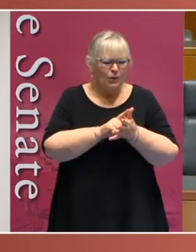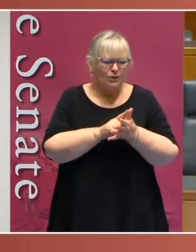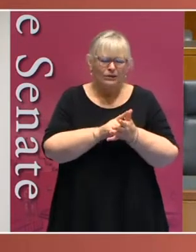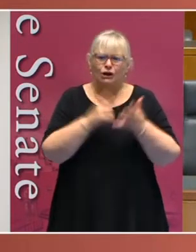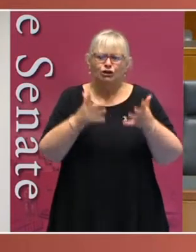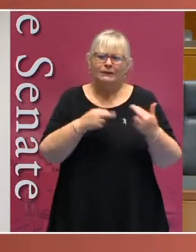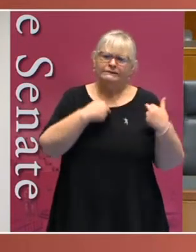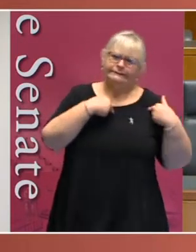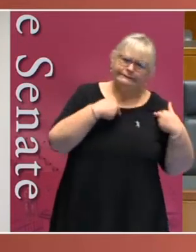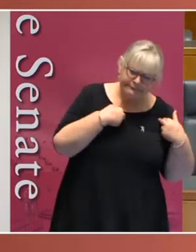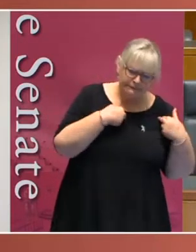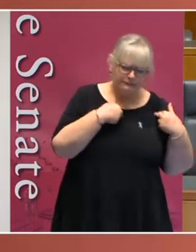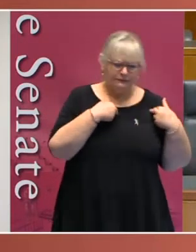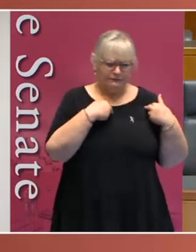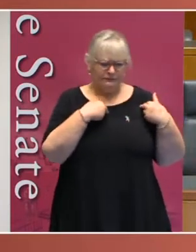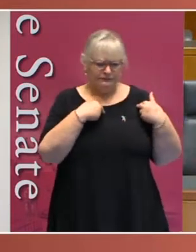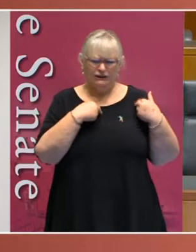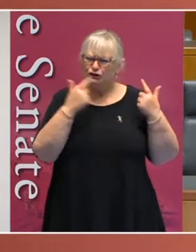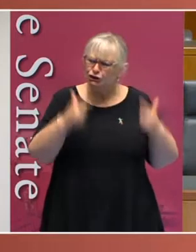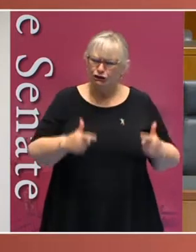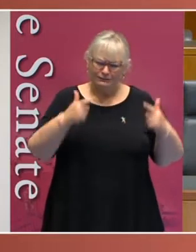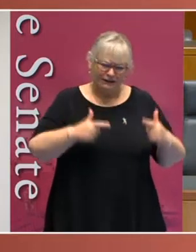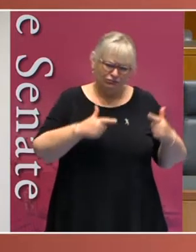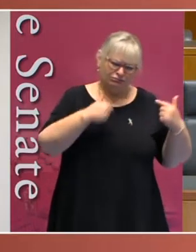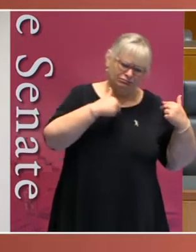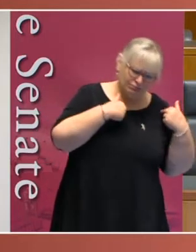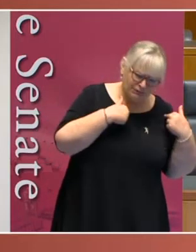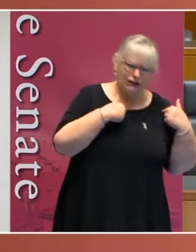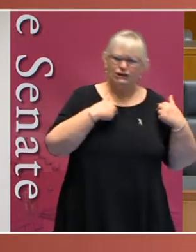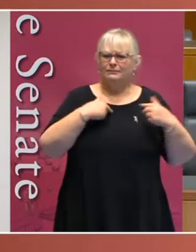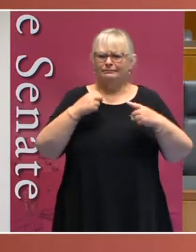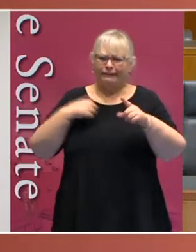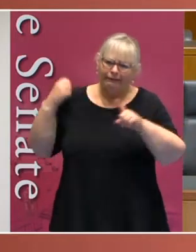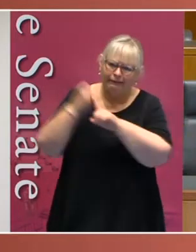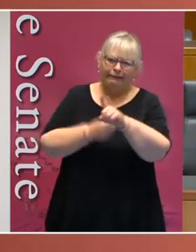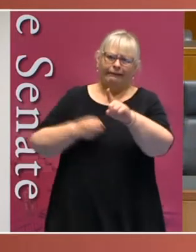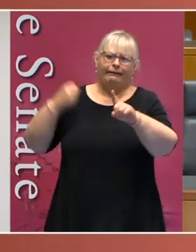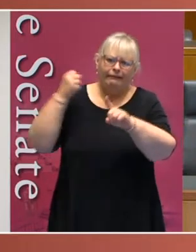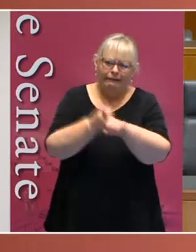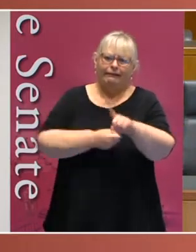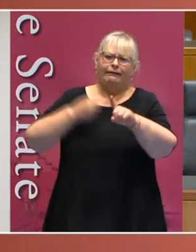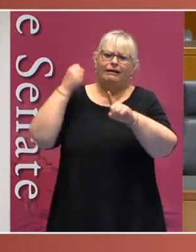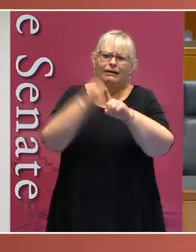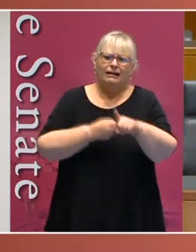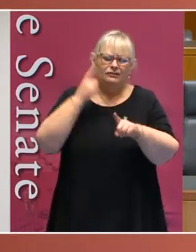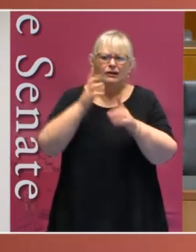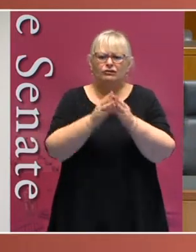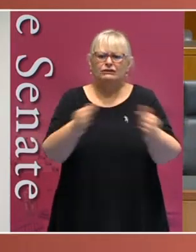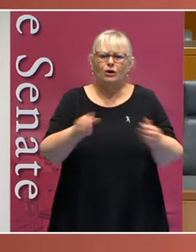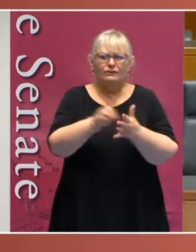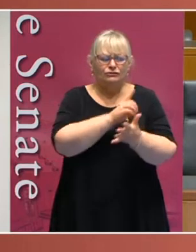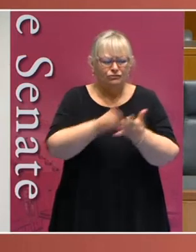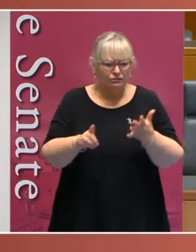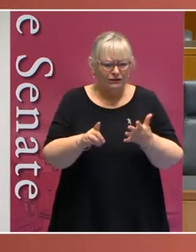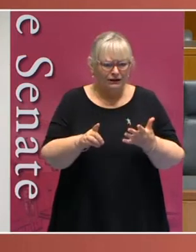too much onus on the individual to champion and work to resolve discrimination when it is